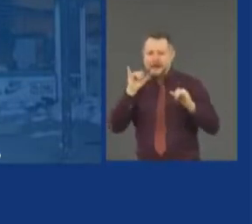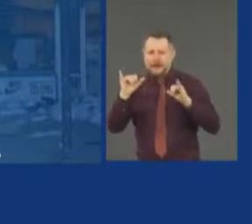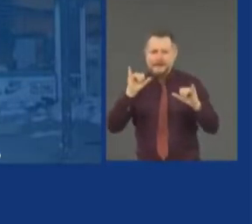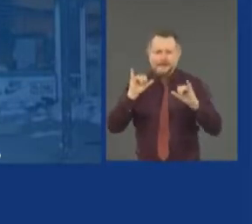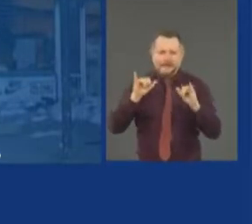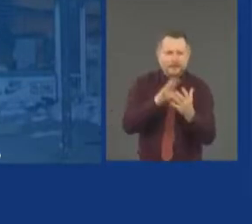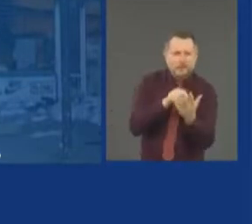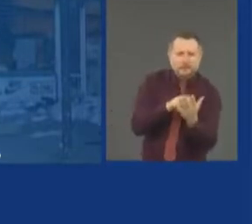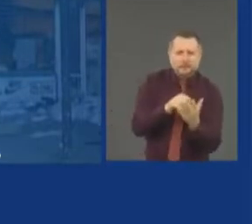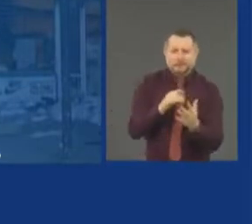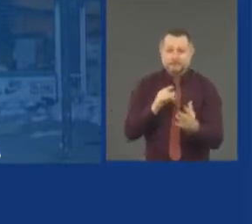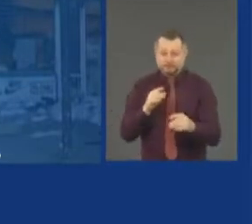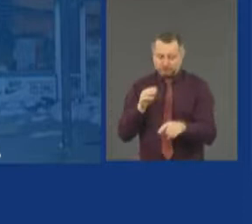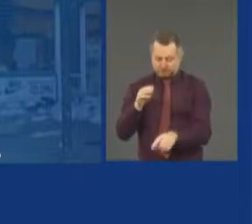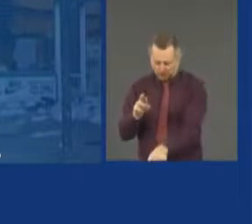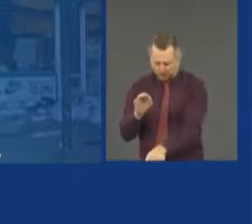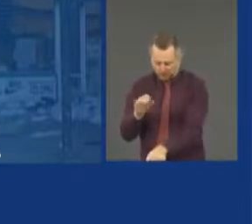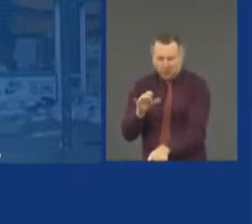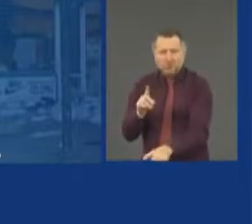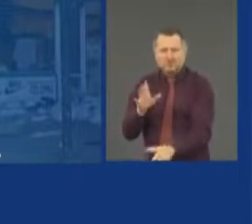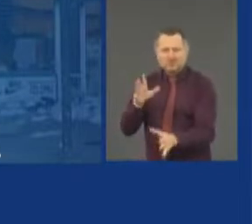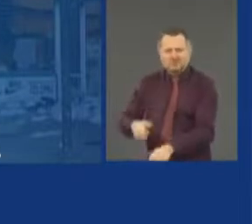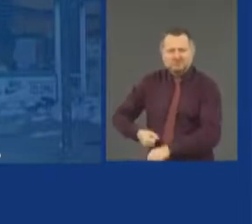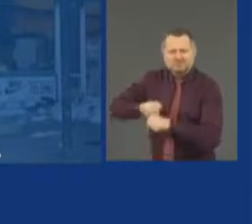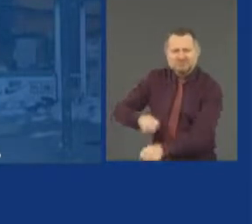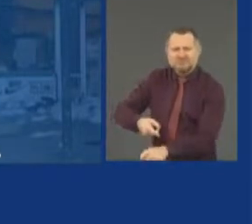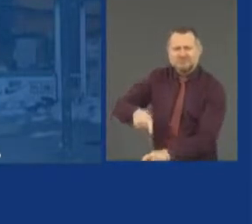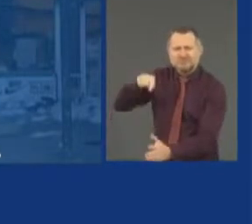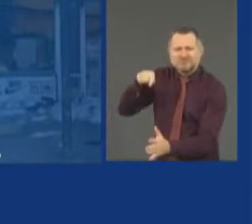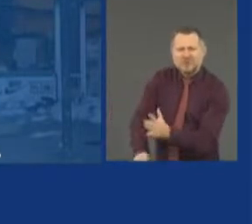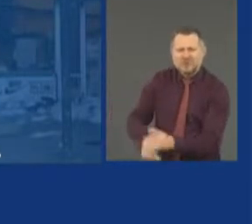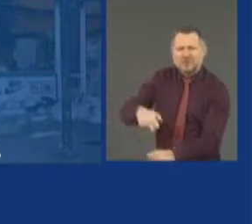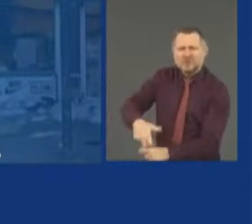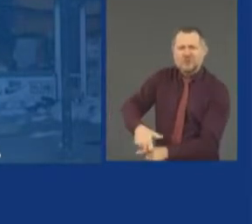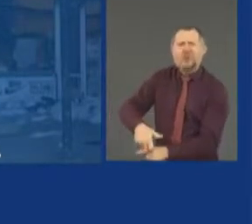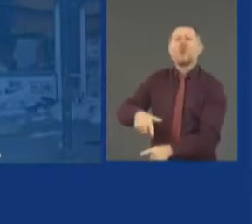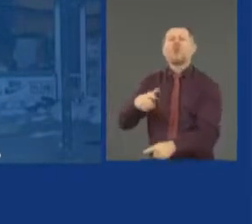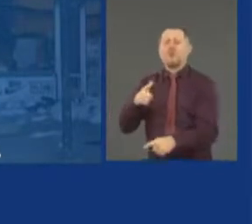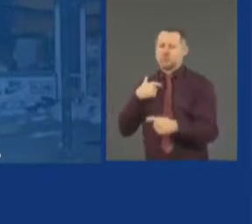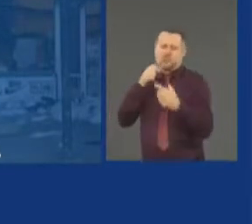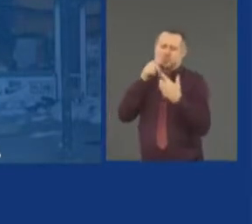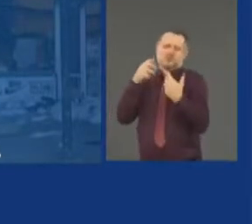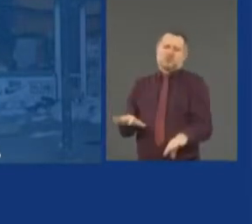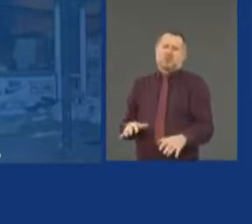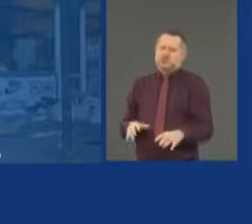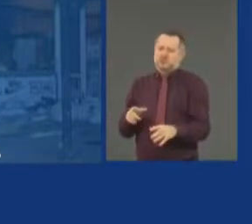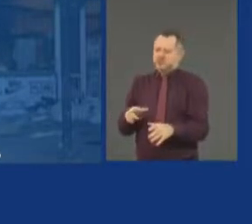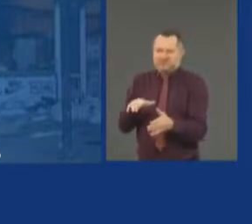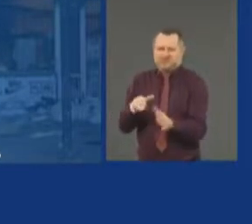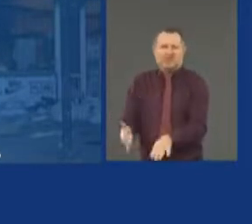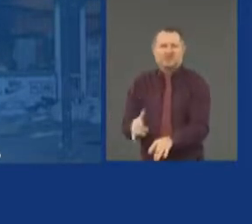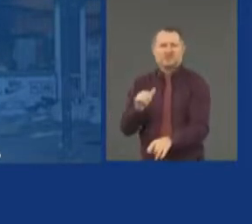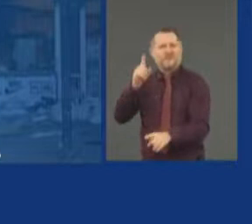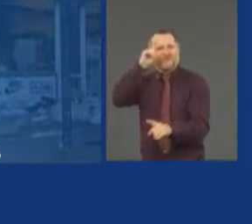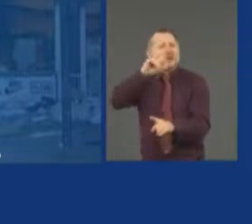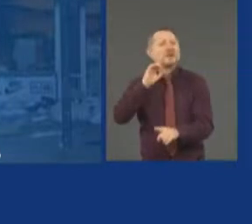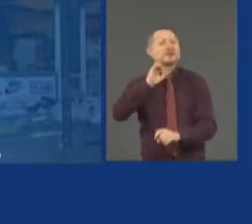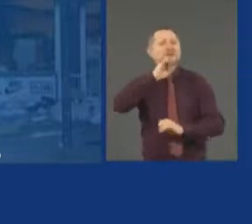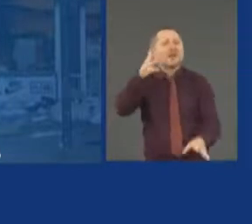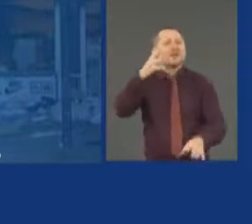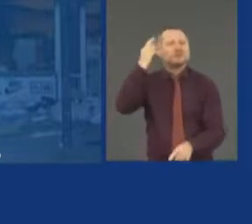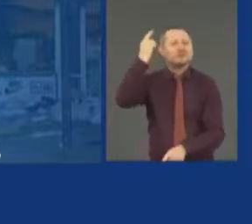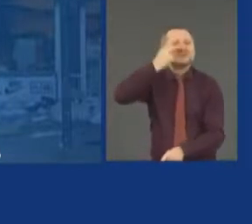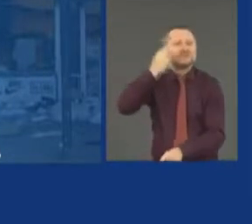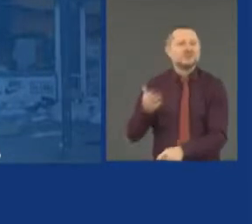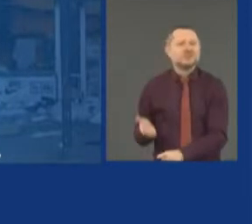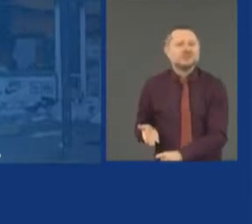murder. So he did not die in vain. You need independent investigations of police abuse. You need